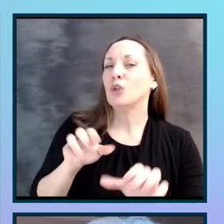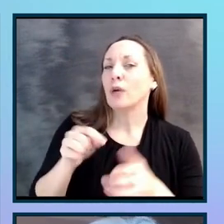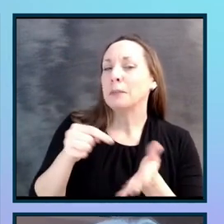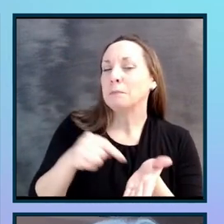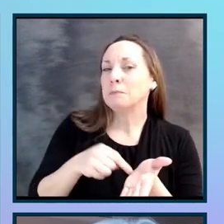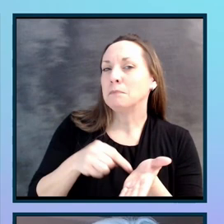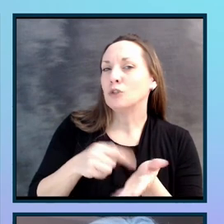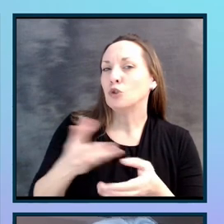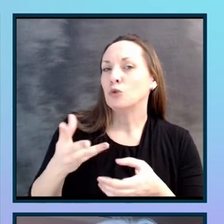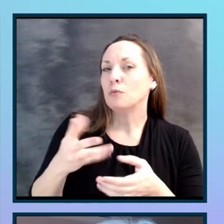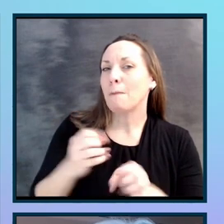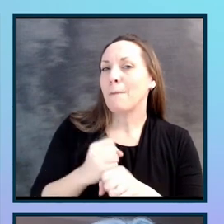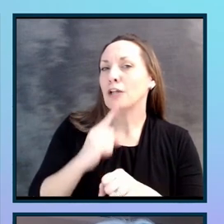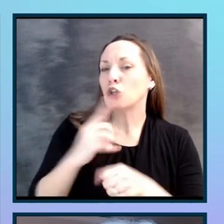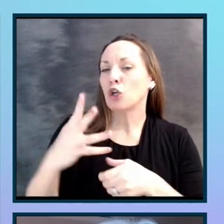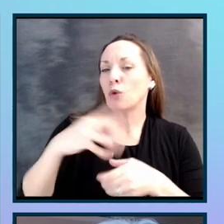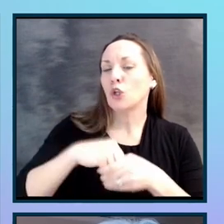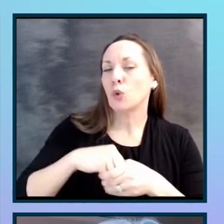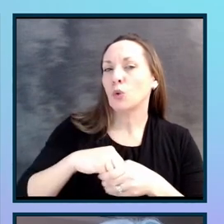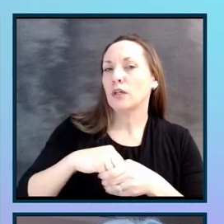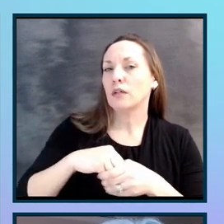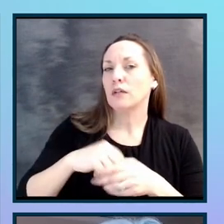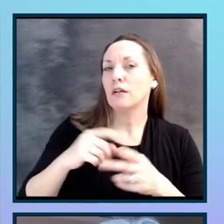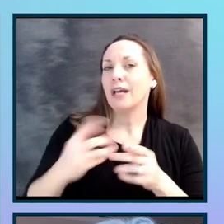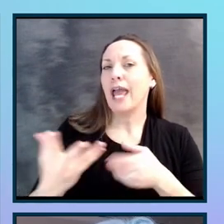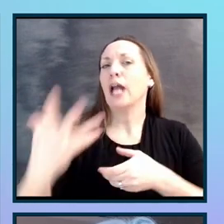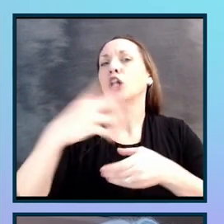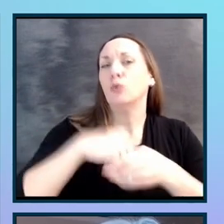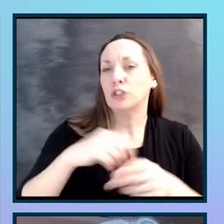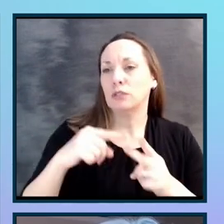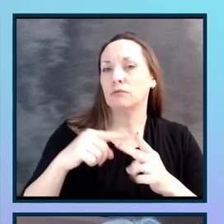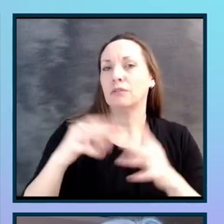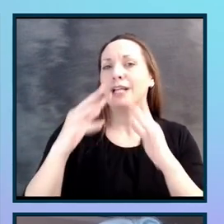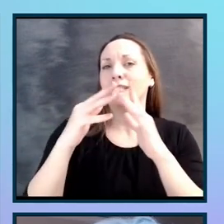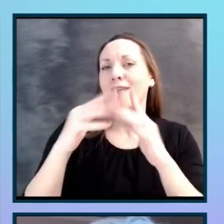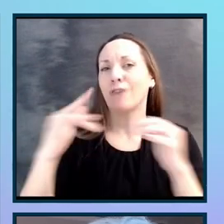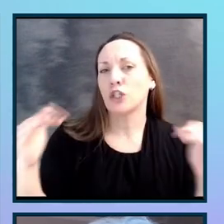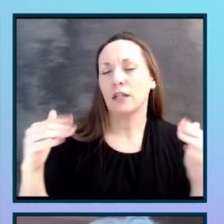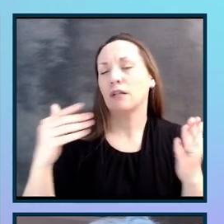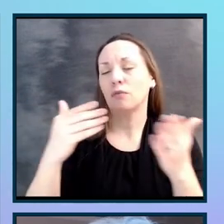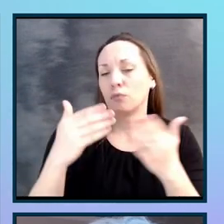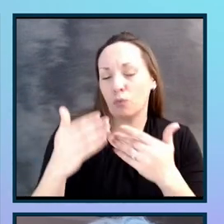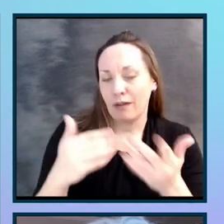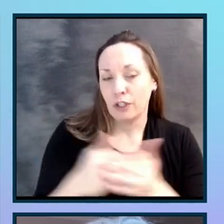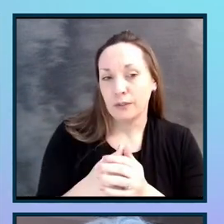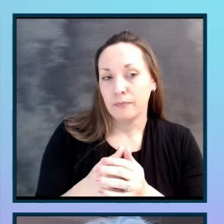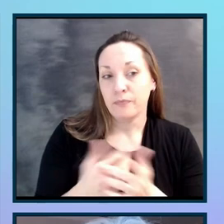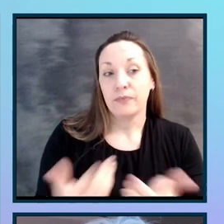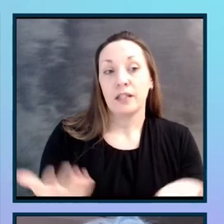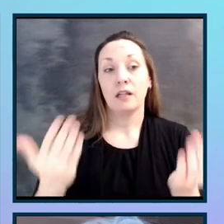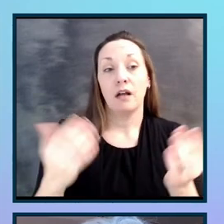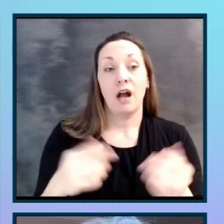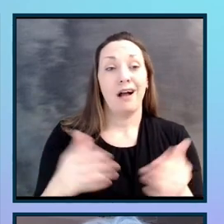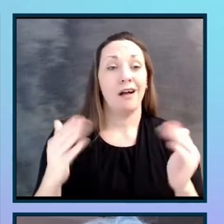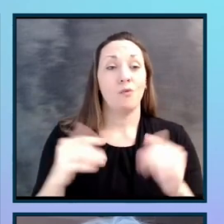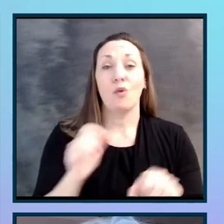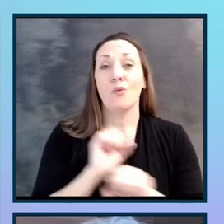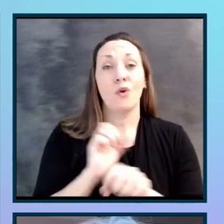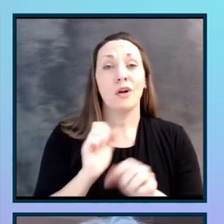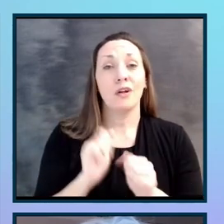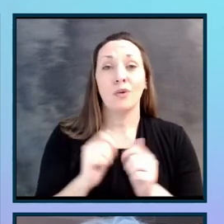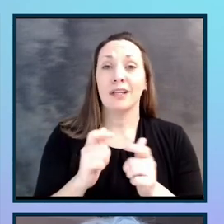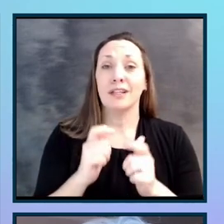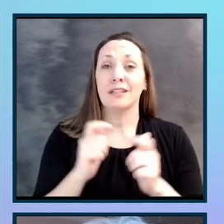inclusion, diversity, whatever it might be. When we're working with these large companies on technology,